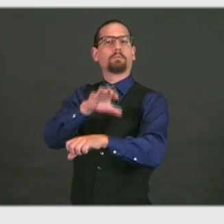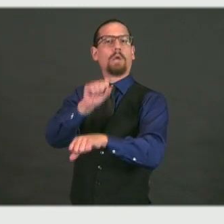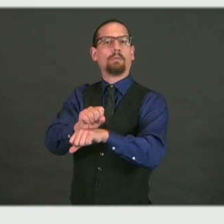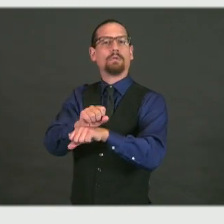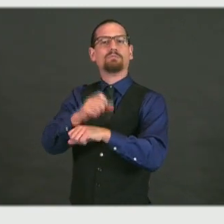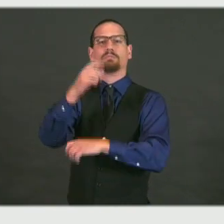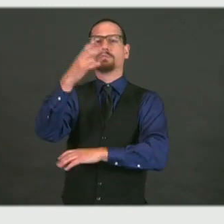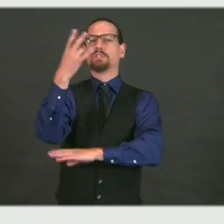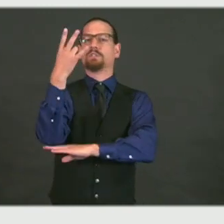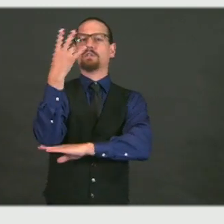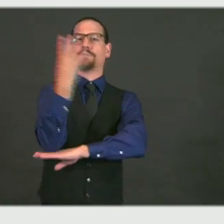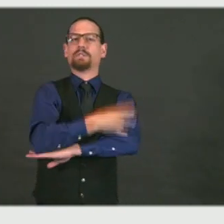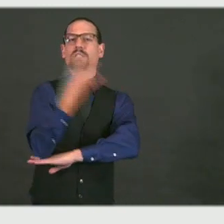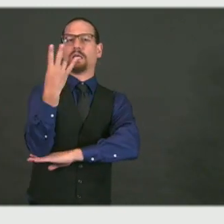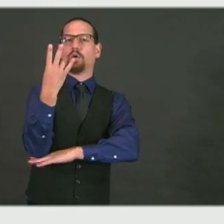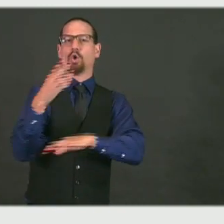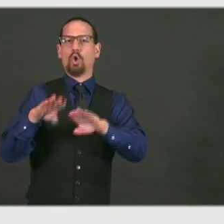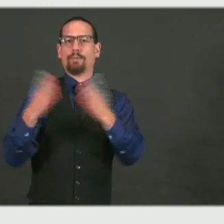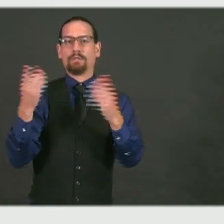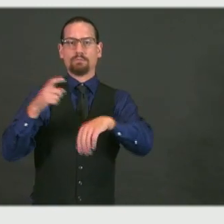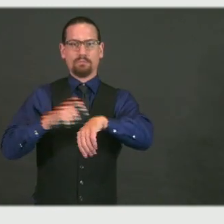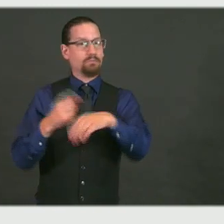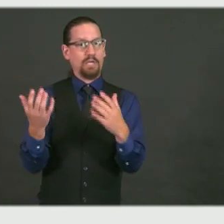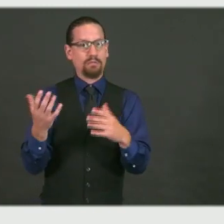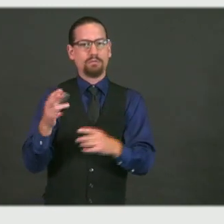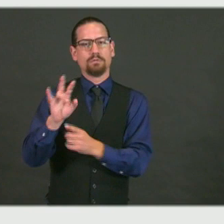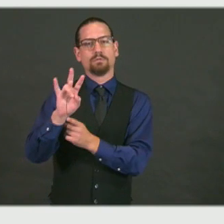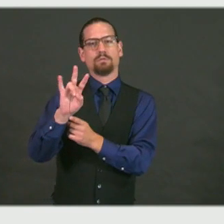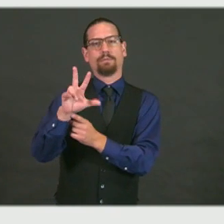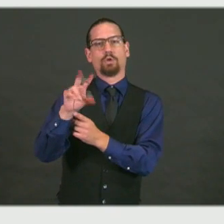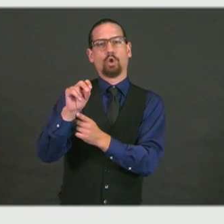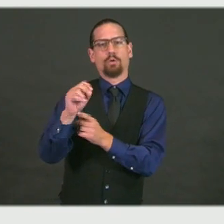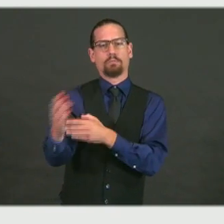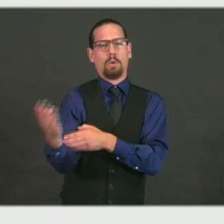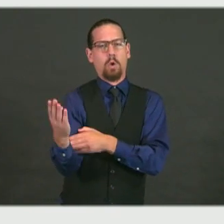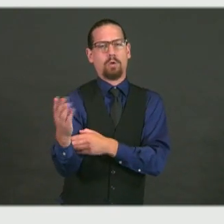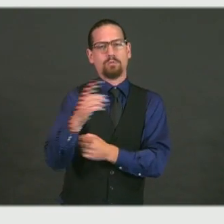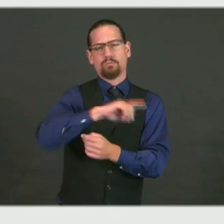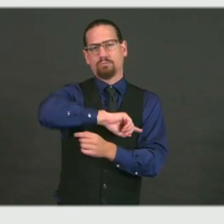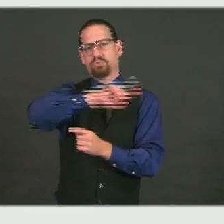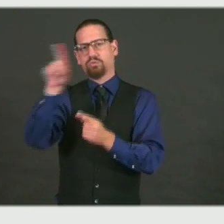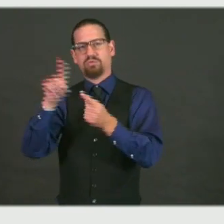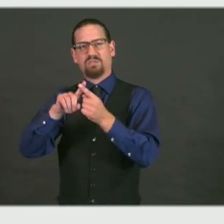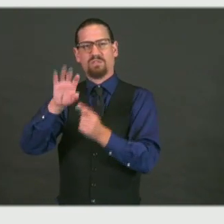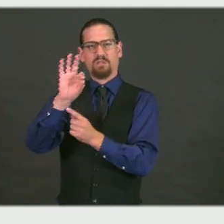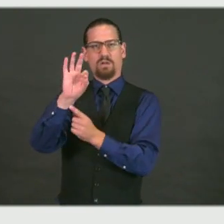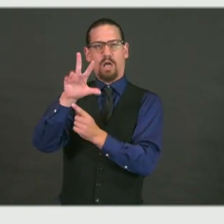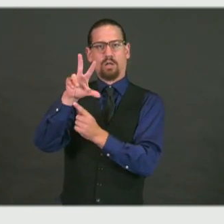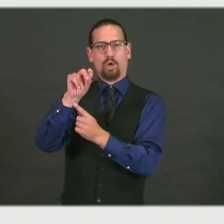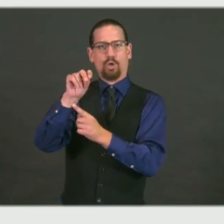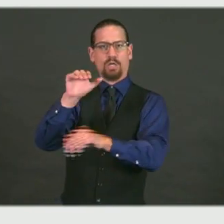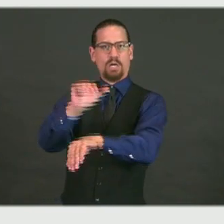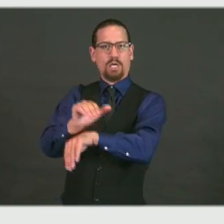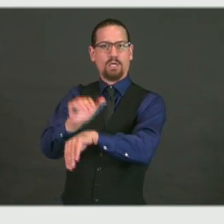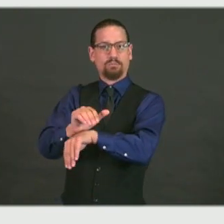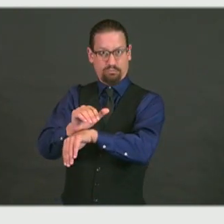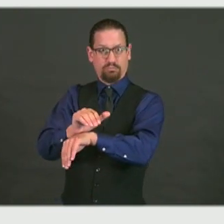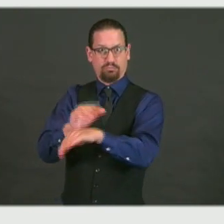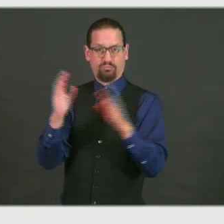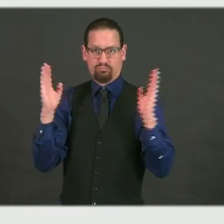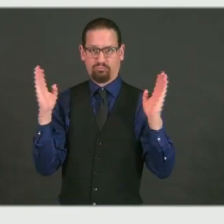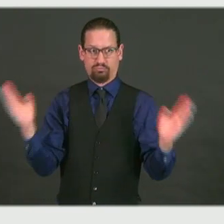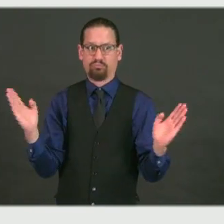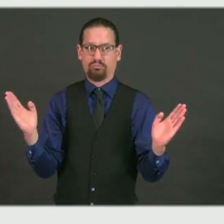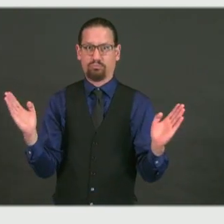p.m., and we're committed to providing same-day appointments every day except Sunday all